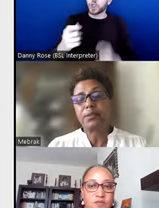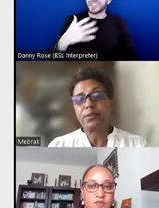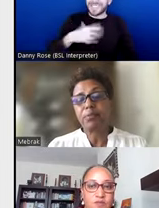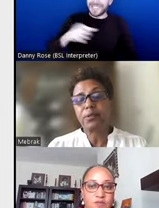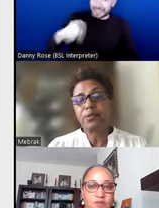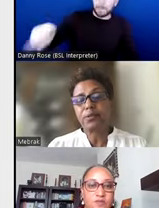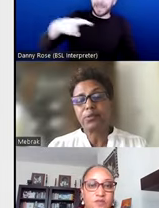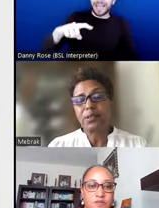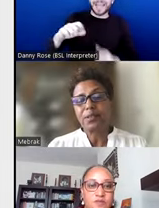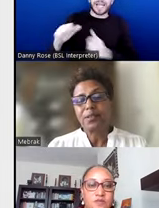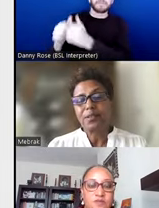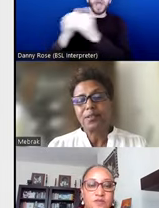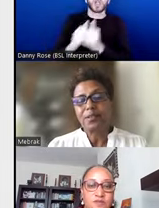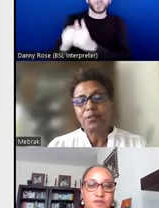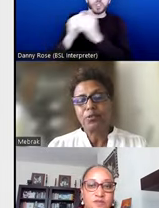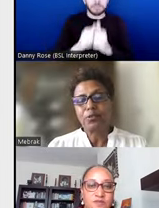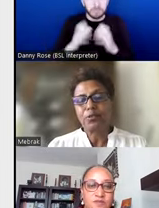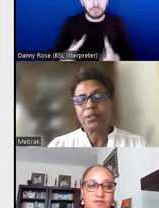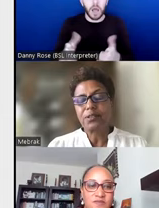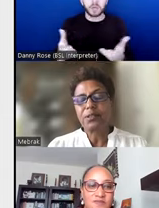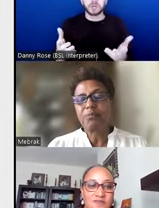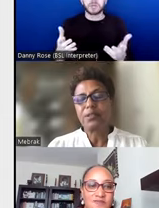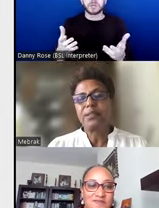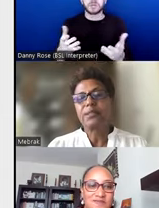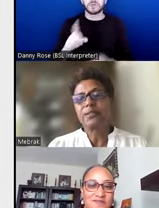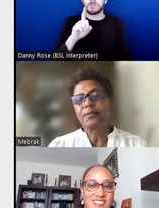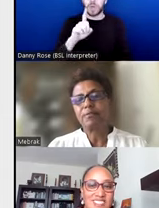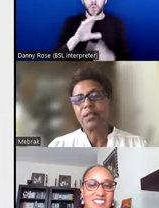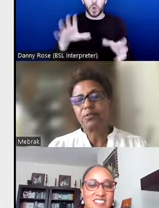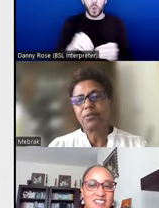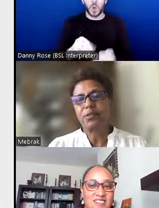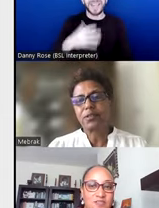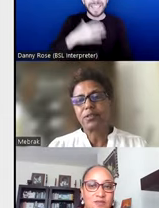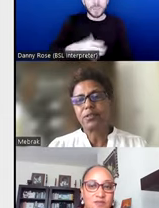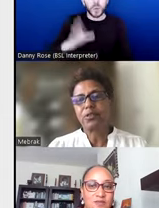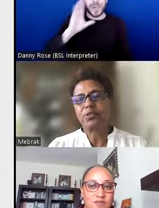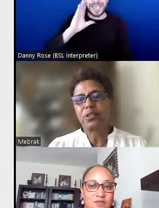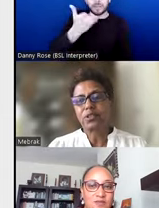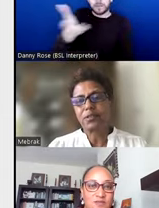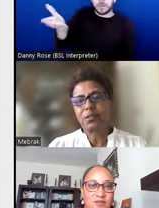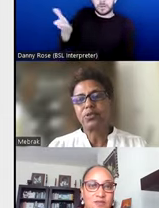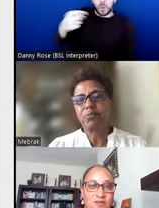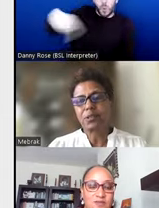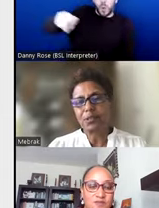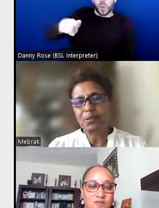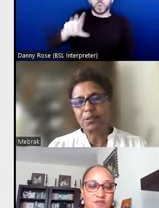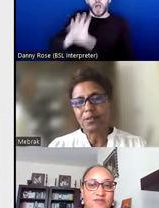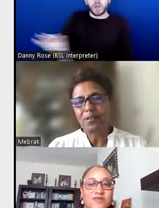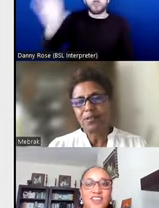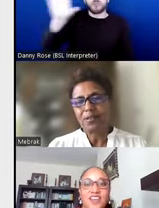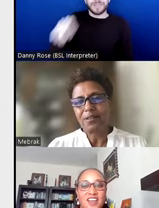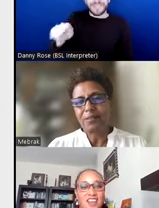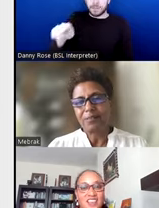be partnership, but also to conclude, it's time to listen for those countries, those nations, those communities.